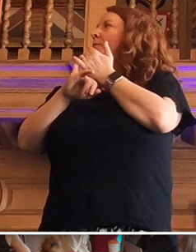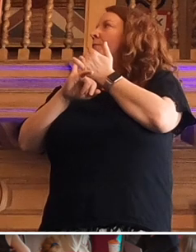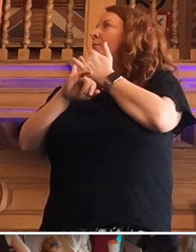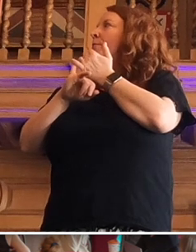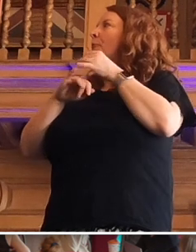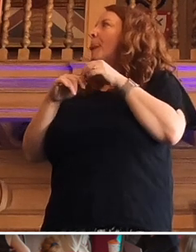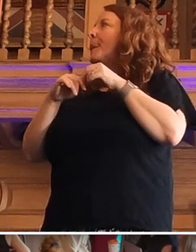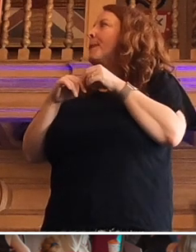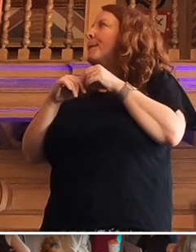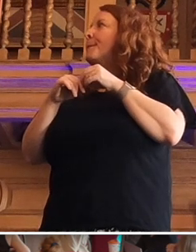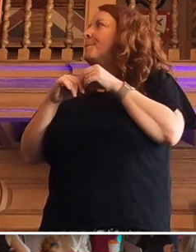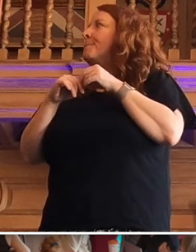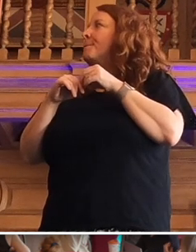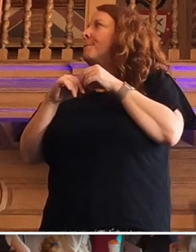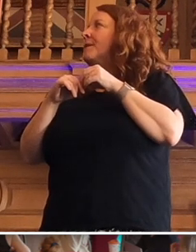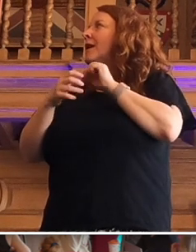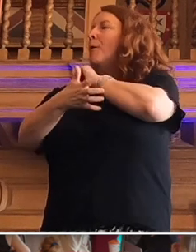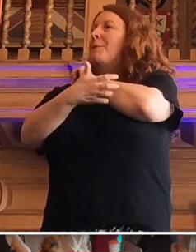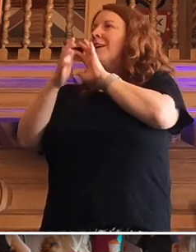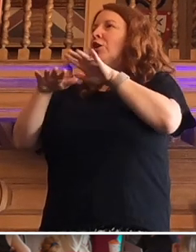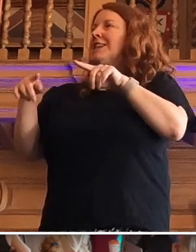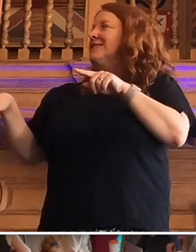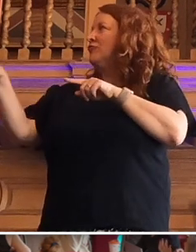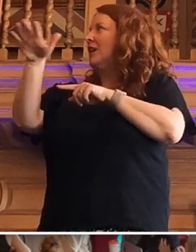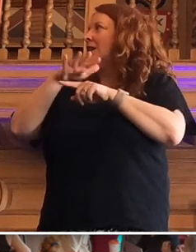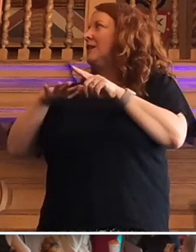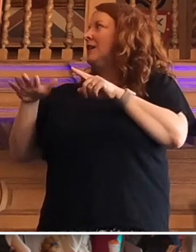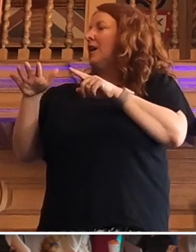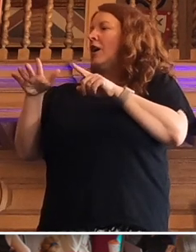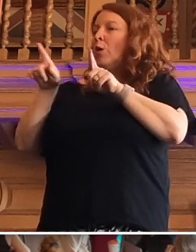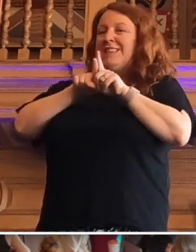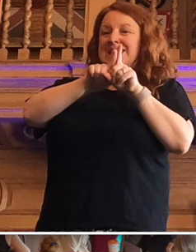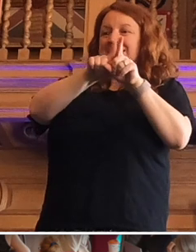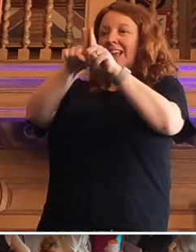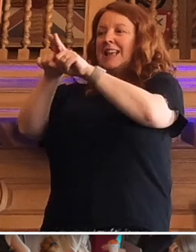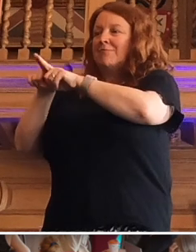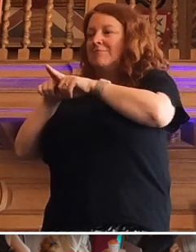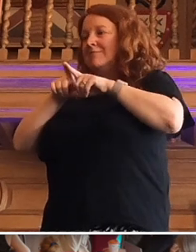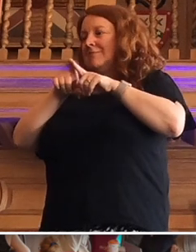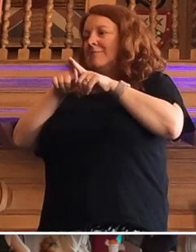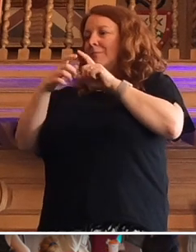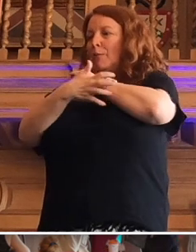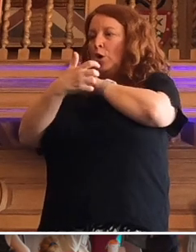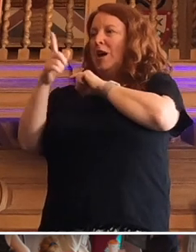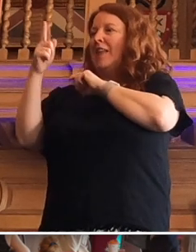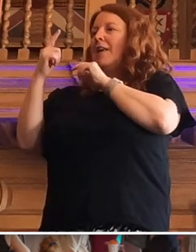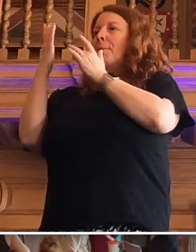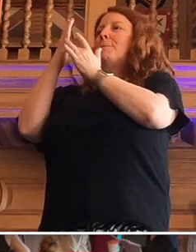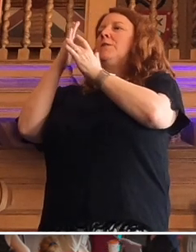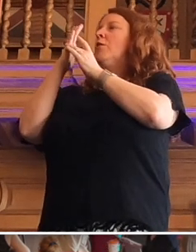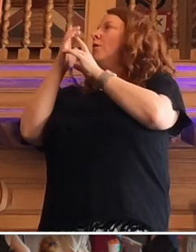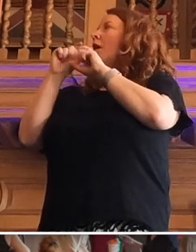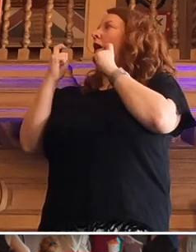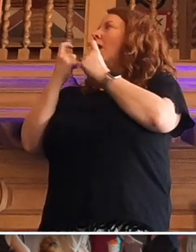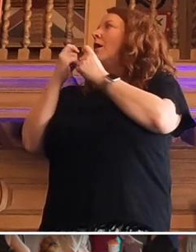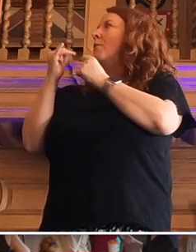And being a poor kid where everybody else is middle class or relatively affluent might be